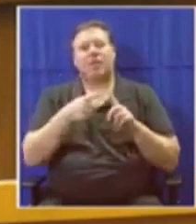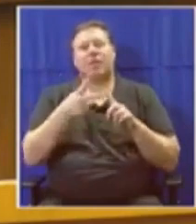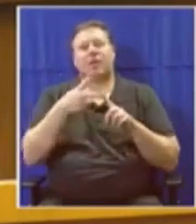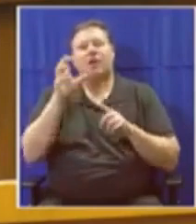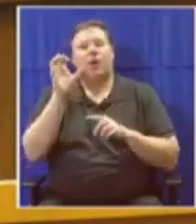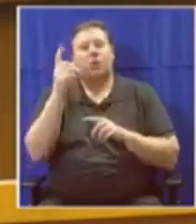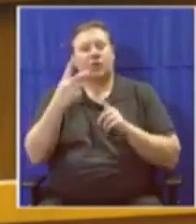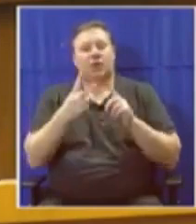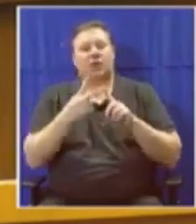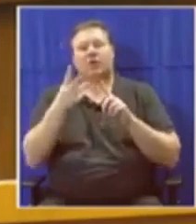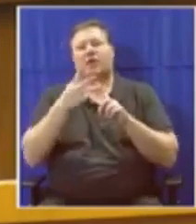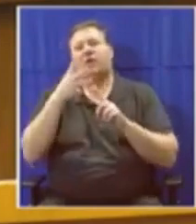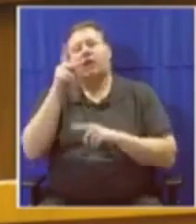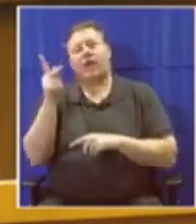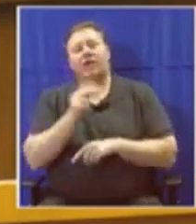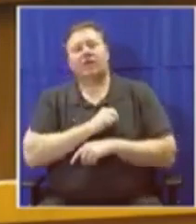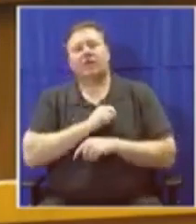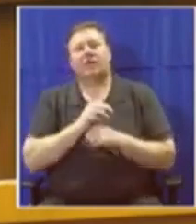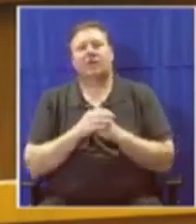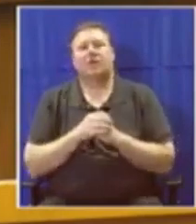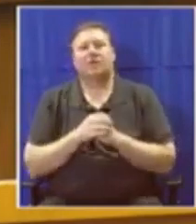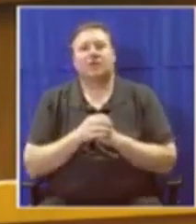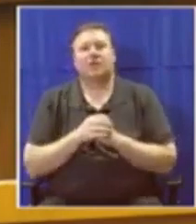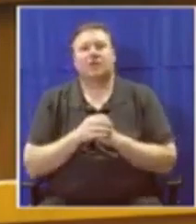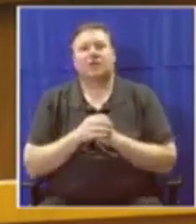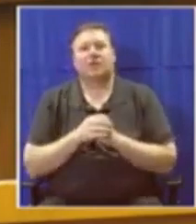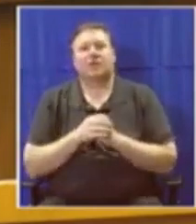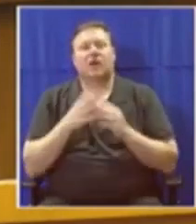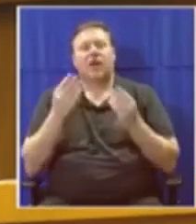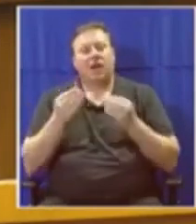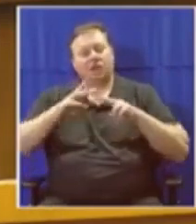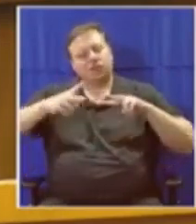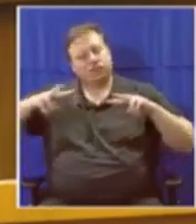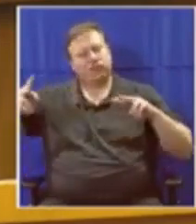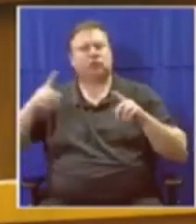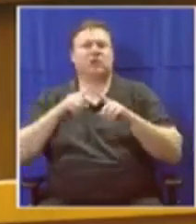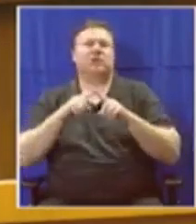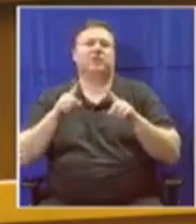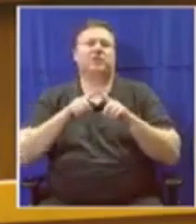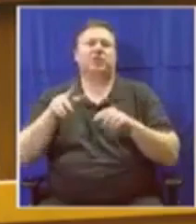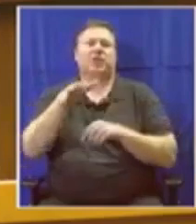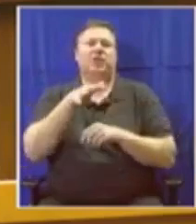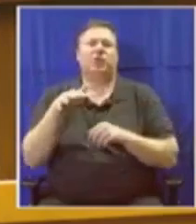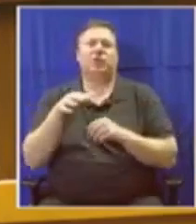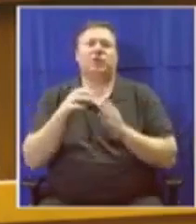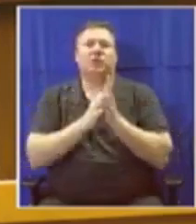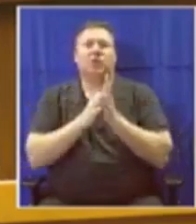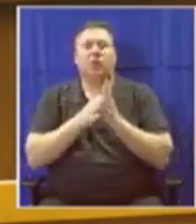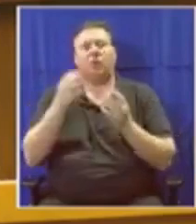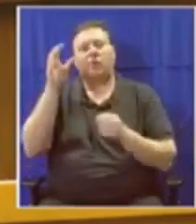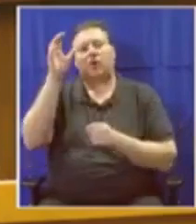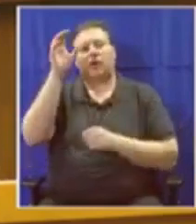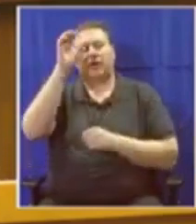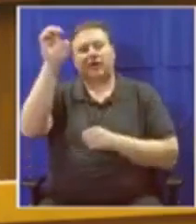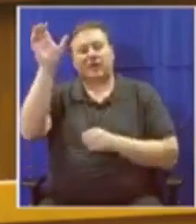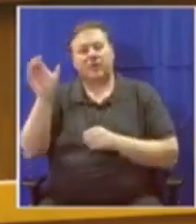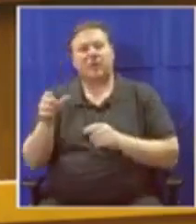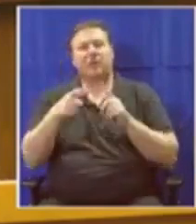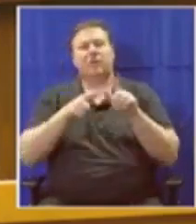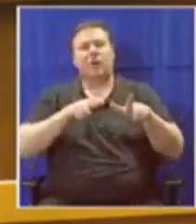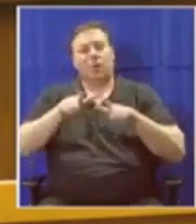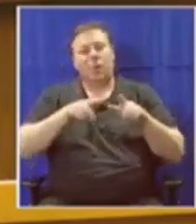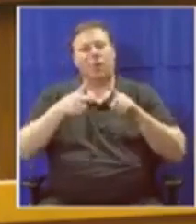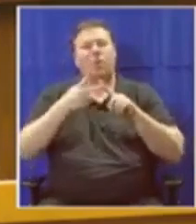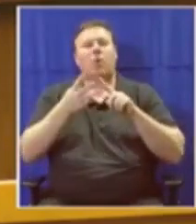-Natal. We have immense potential to diversify this sector to other provinces such as Eastern Cape Limpopo and Mpumalang,